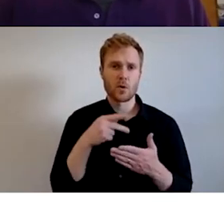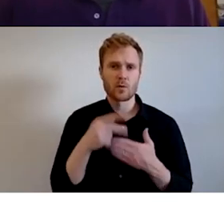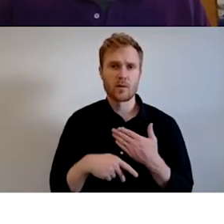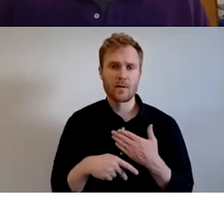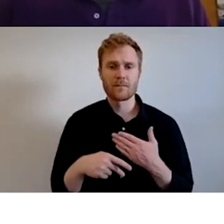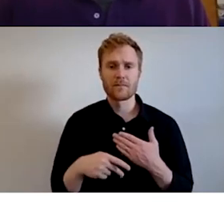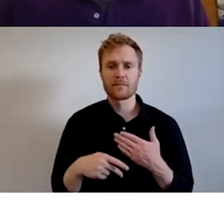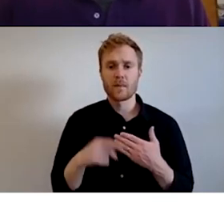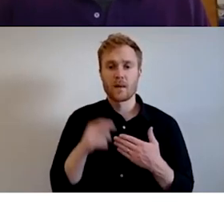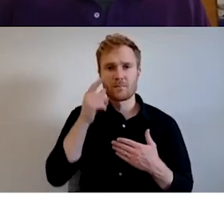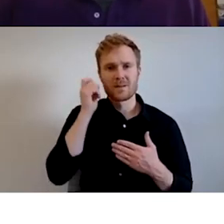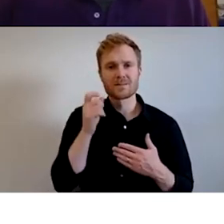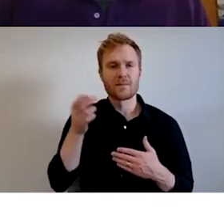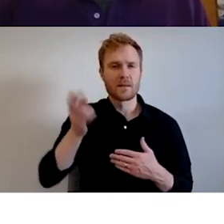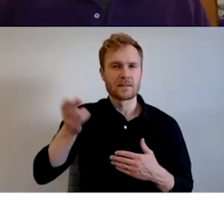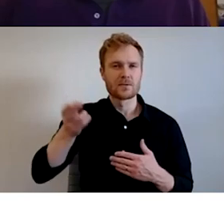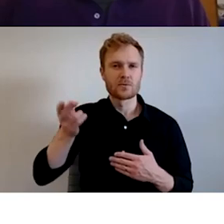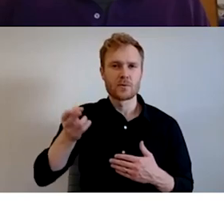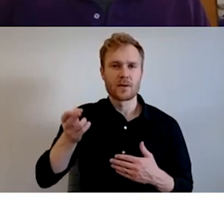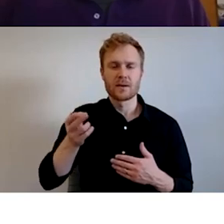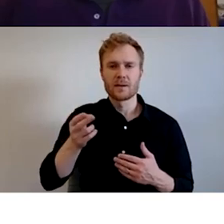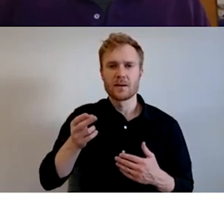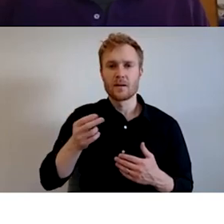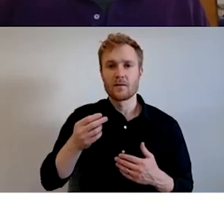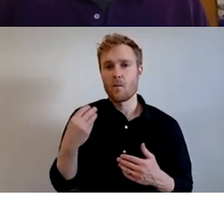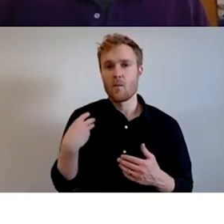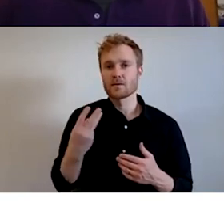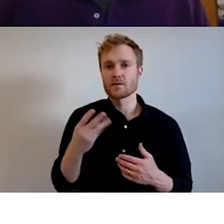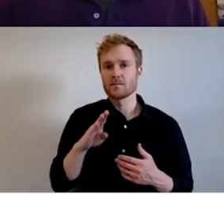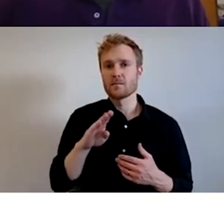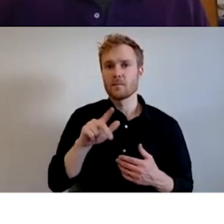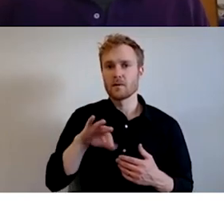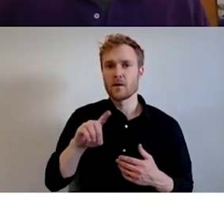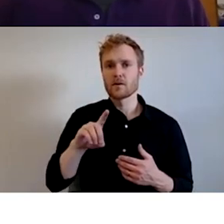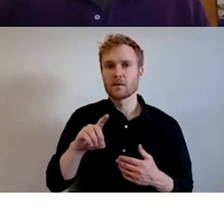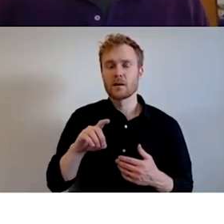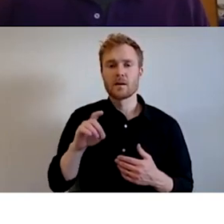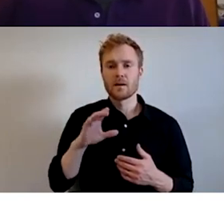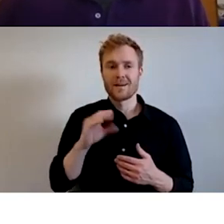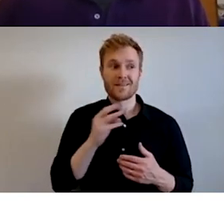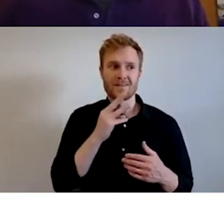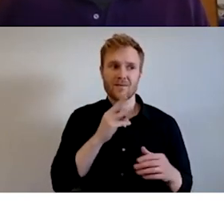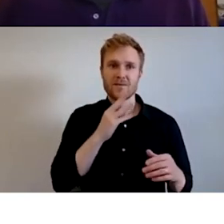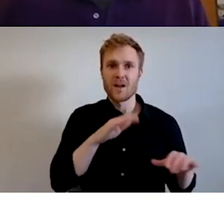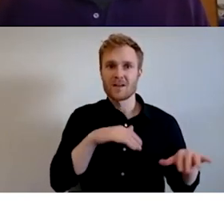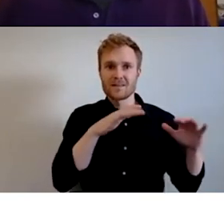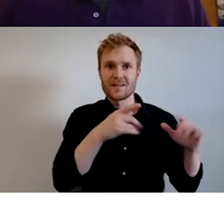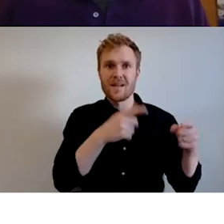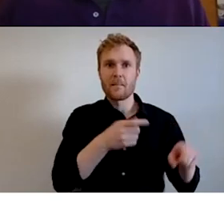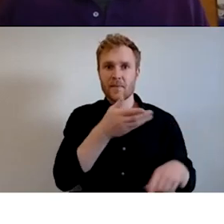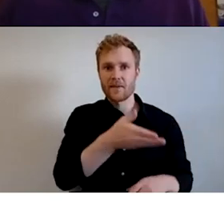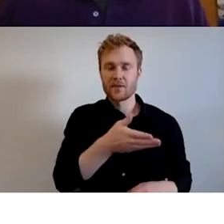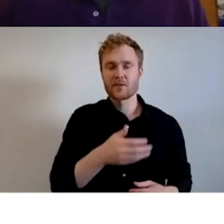um, Washington Boulevard and the flooding that's occurred there. Um, as well as, you know,